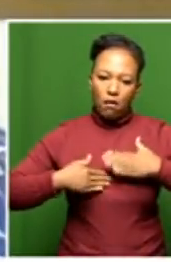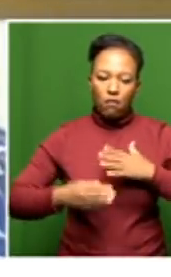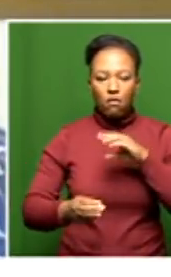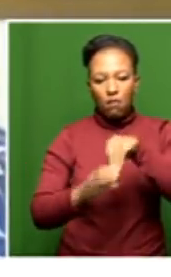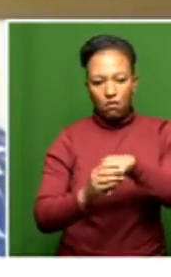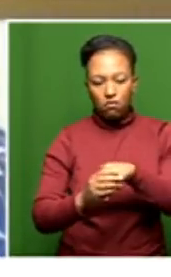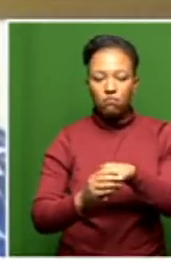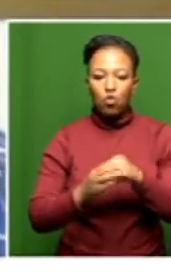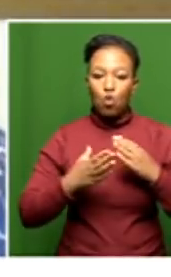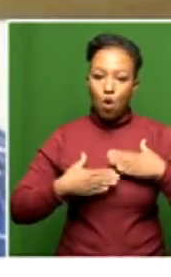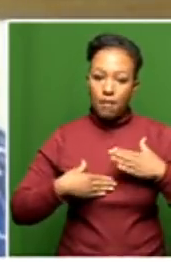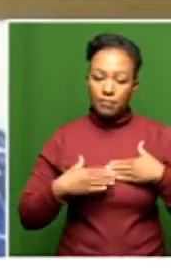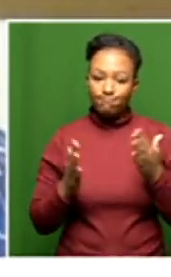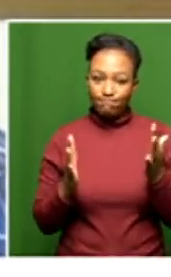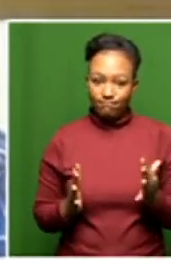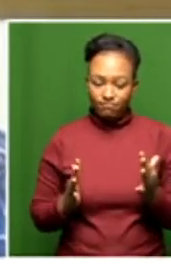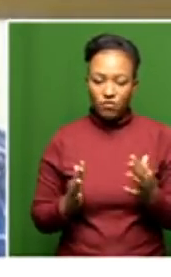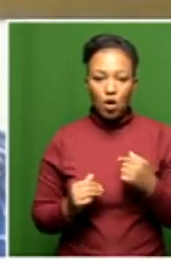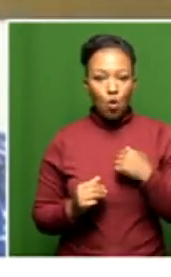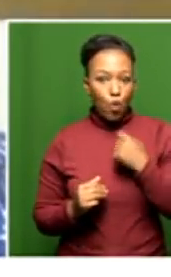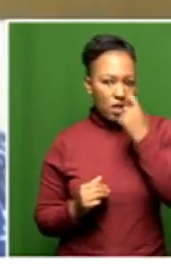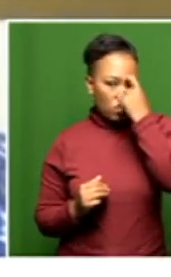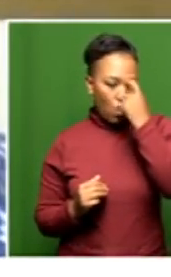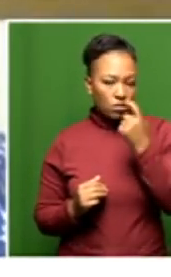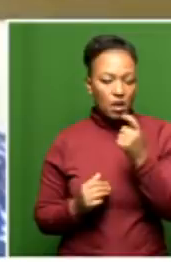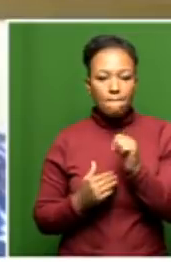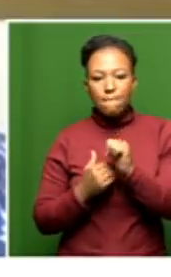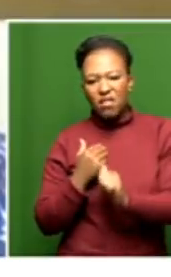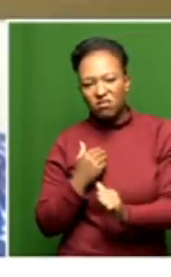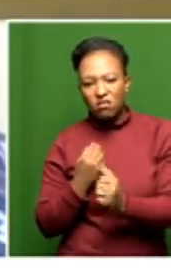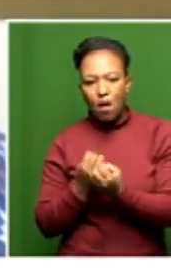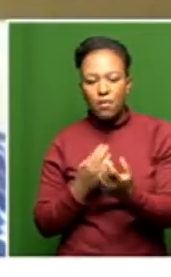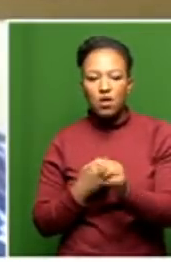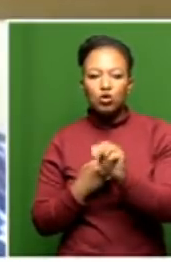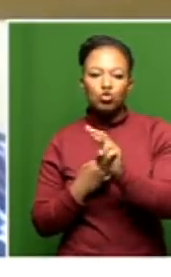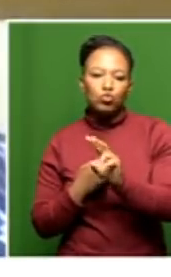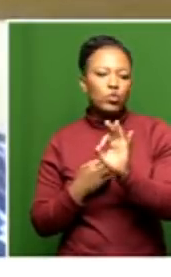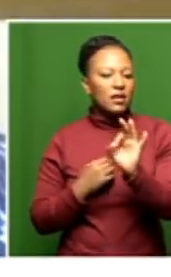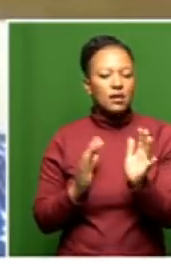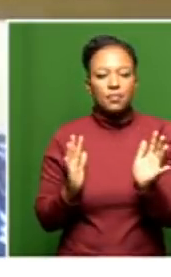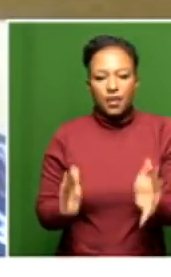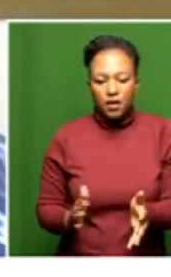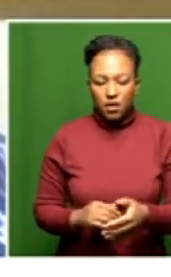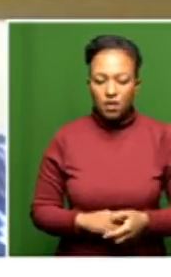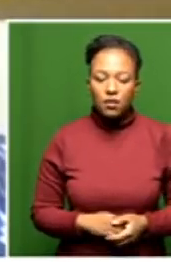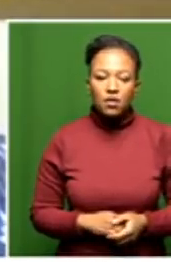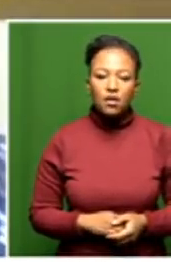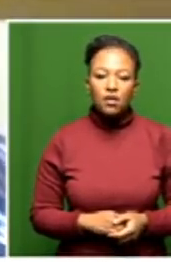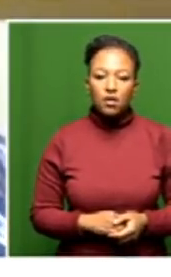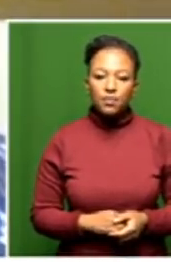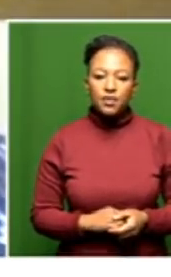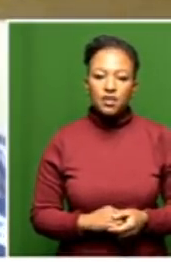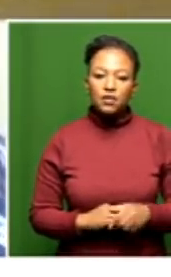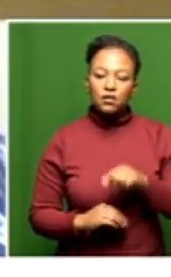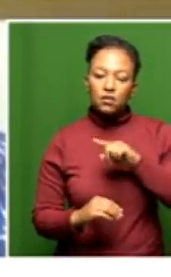agreed that we all thought that it will be a month or two. You know, really, I mean, the problems that existed on the